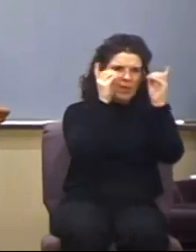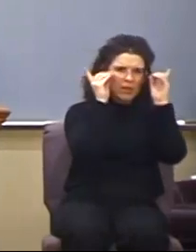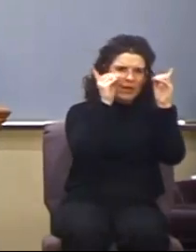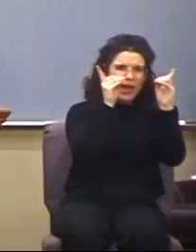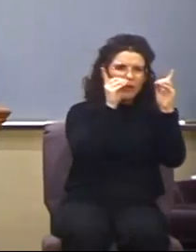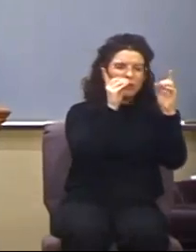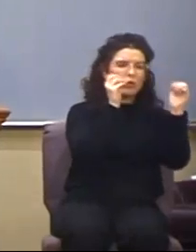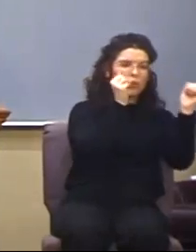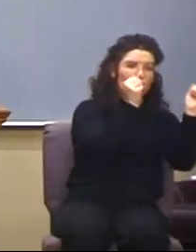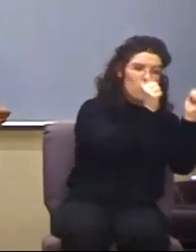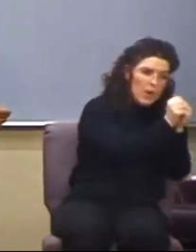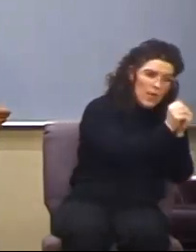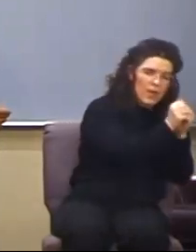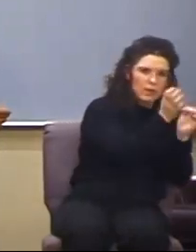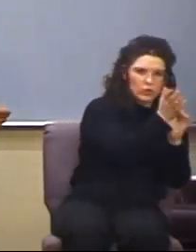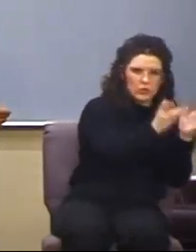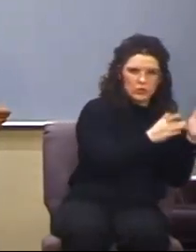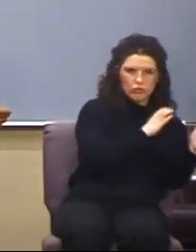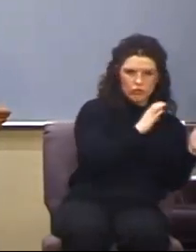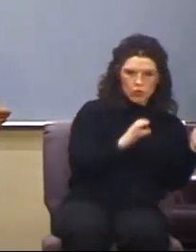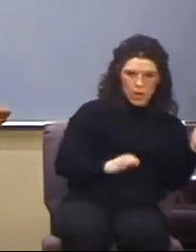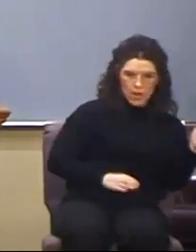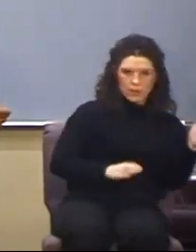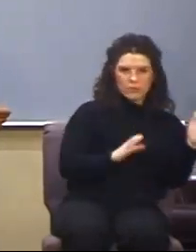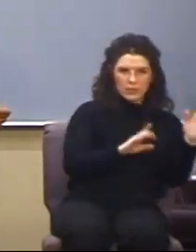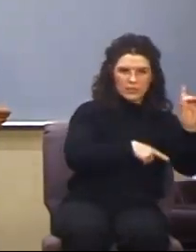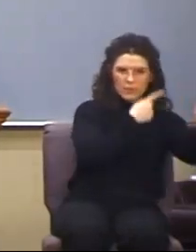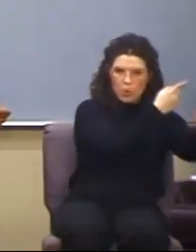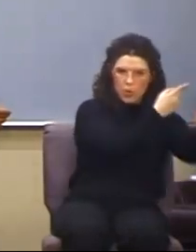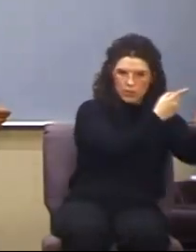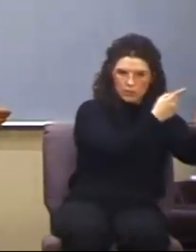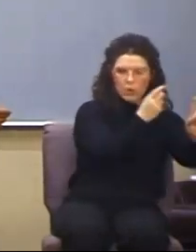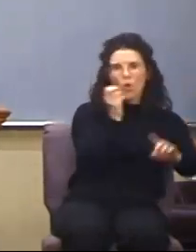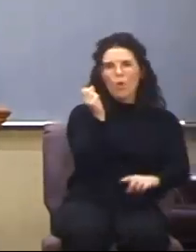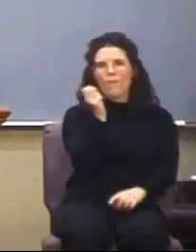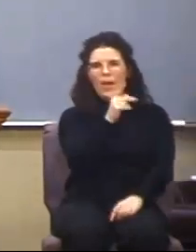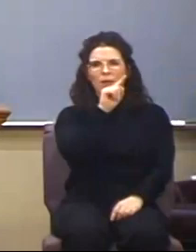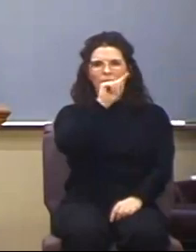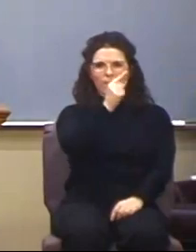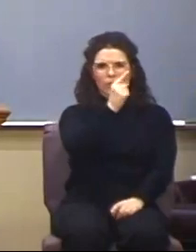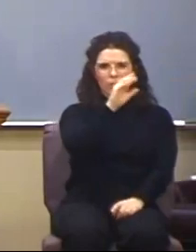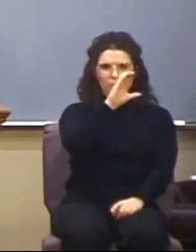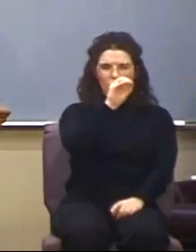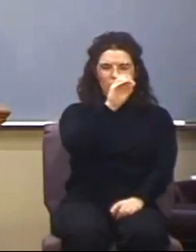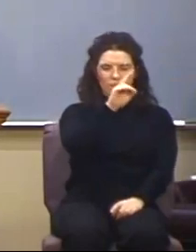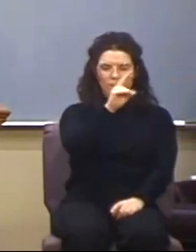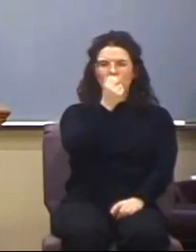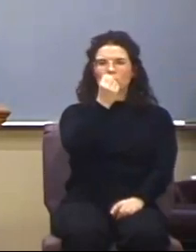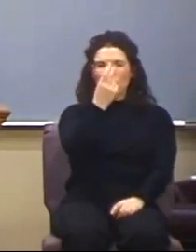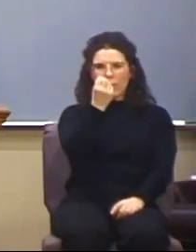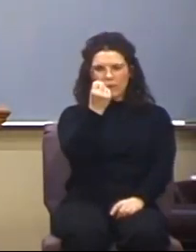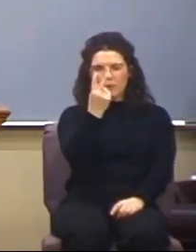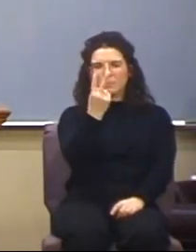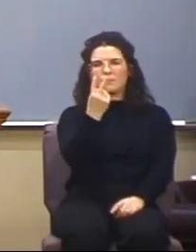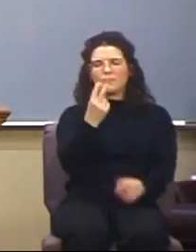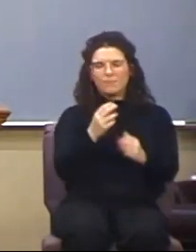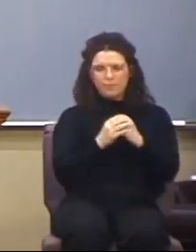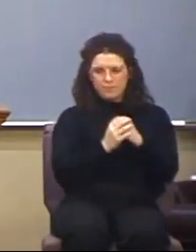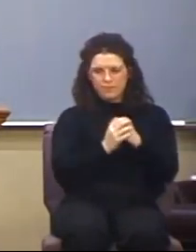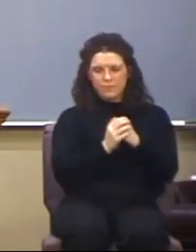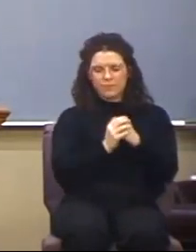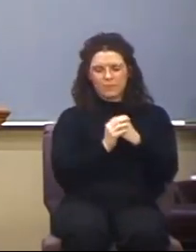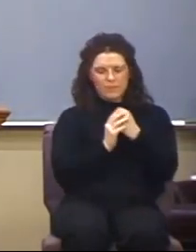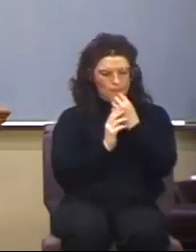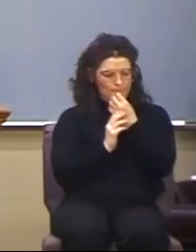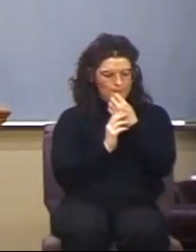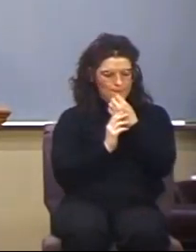Jesus Christ. Go back to 1 Corinthians chapter 12. So, the first test has to do